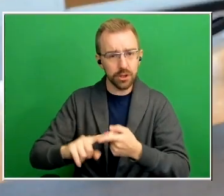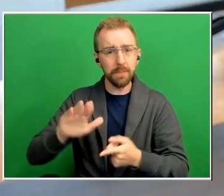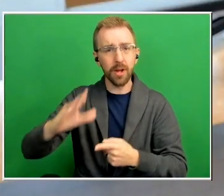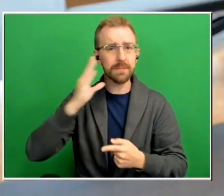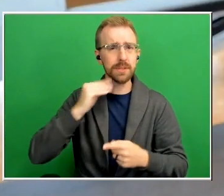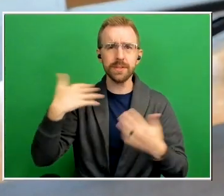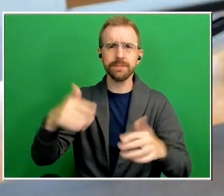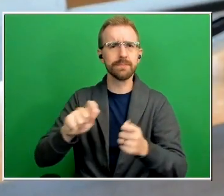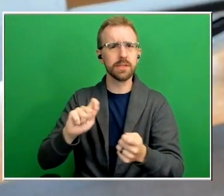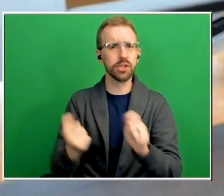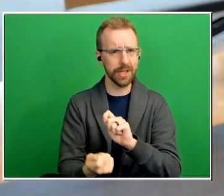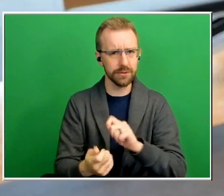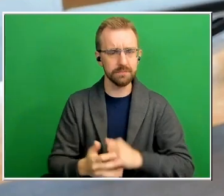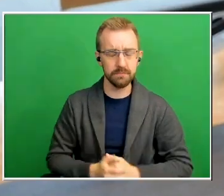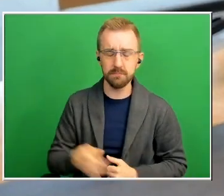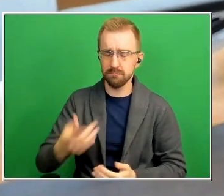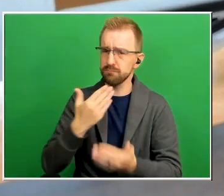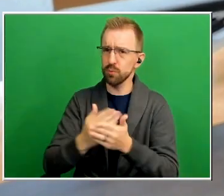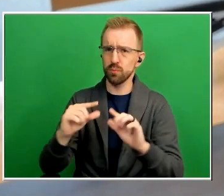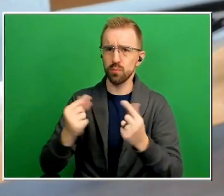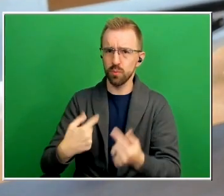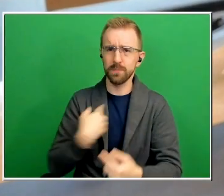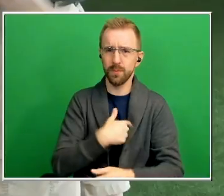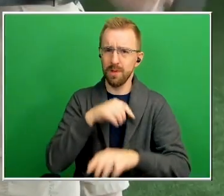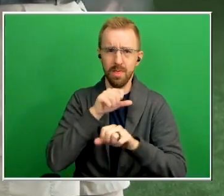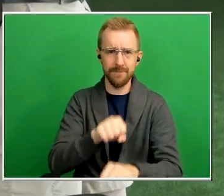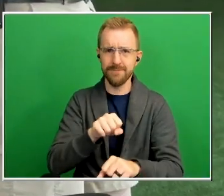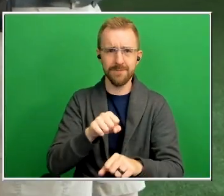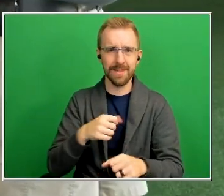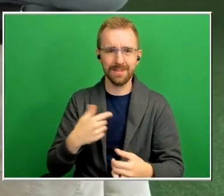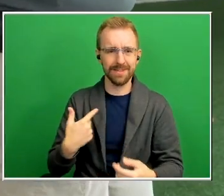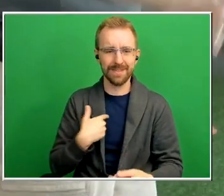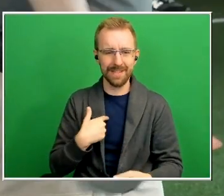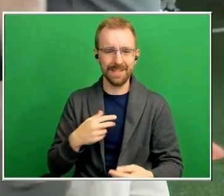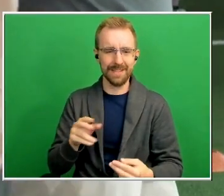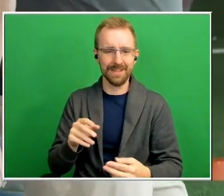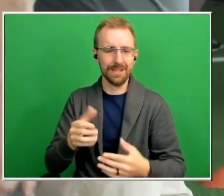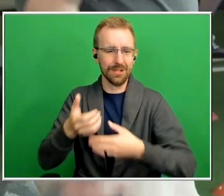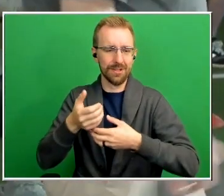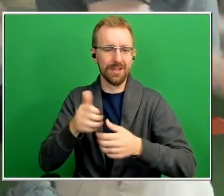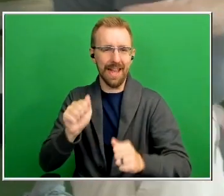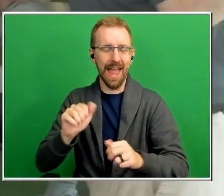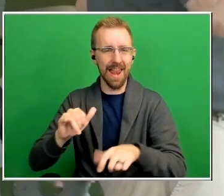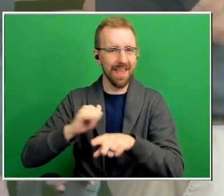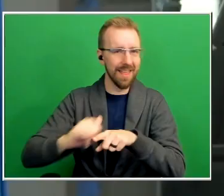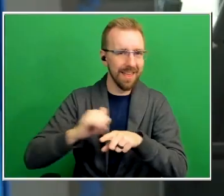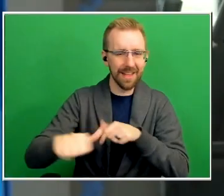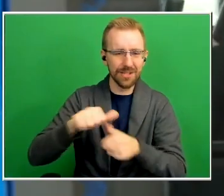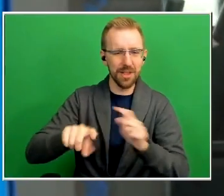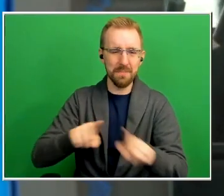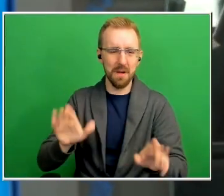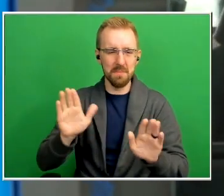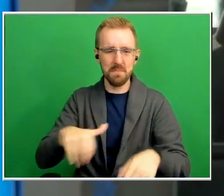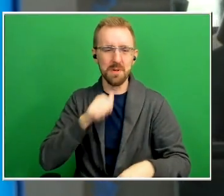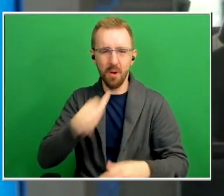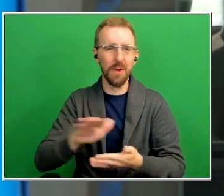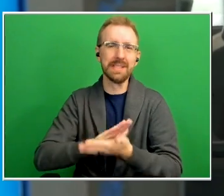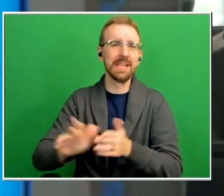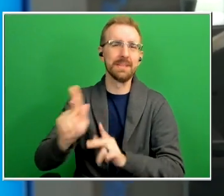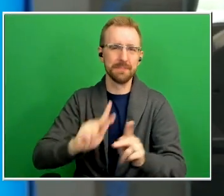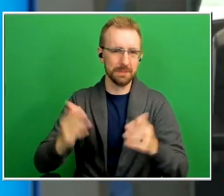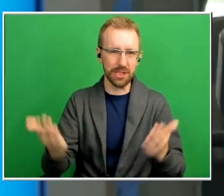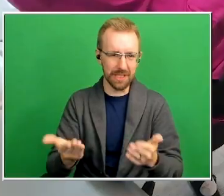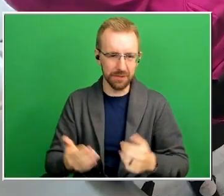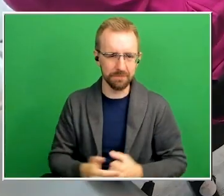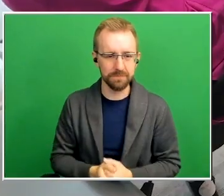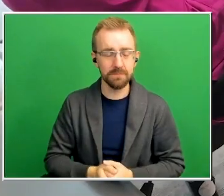we all can custody each other if we wanted to but we don't it's all a nice people the connection among the participants enhances their